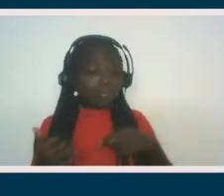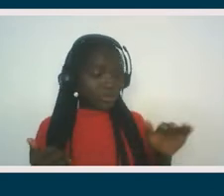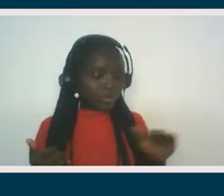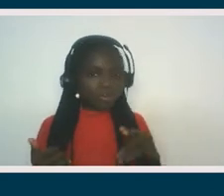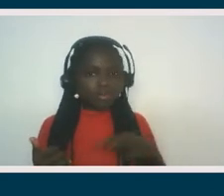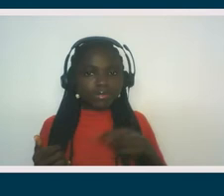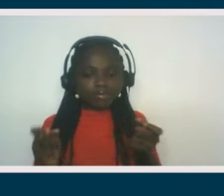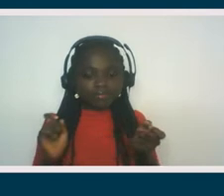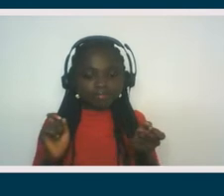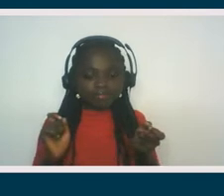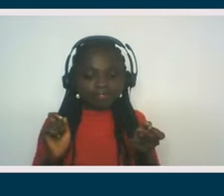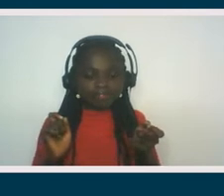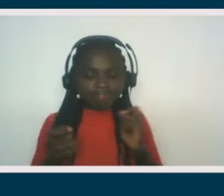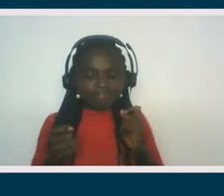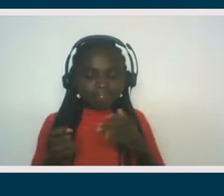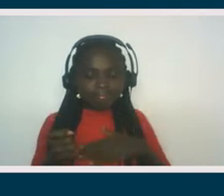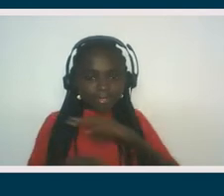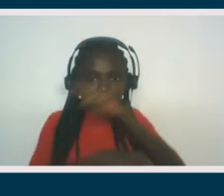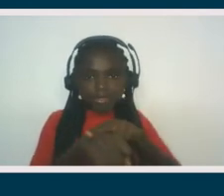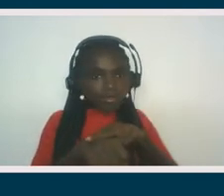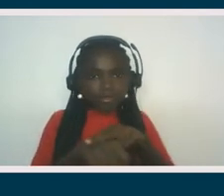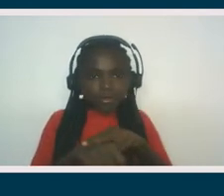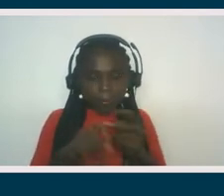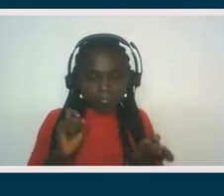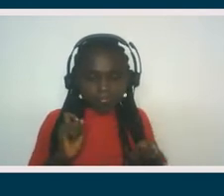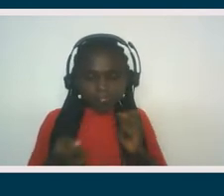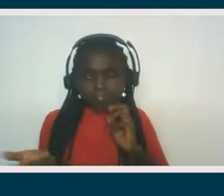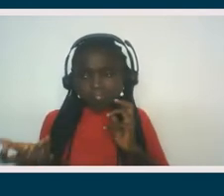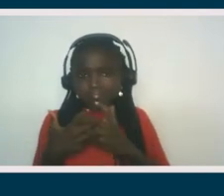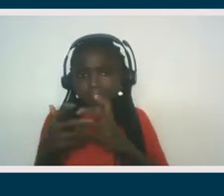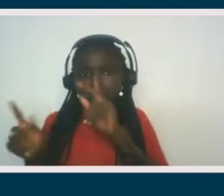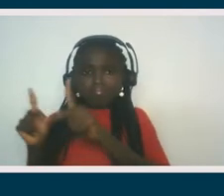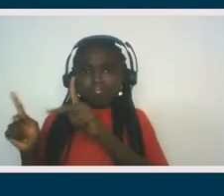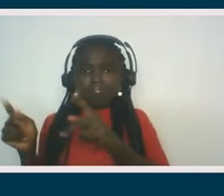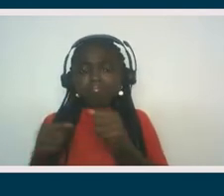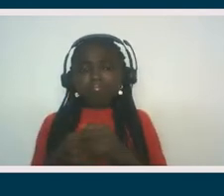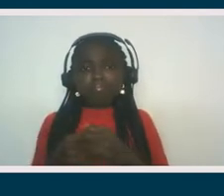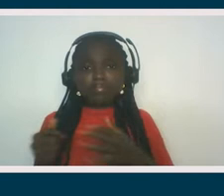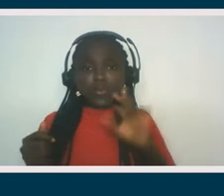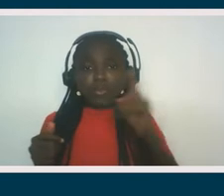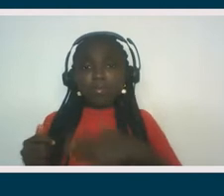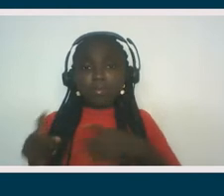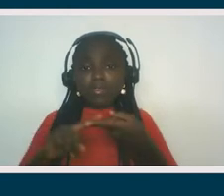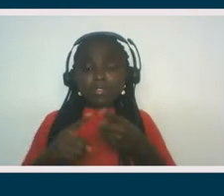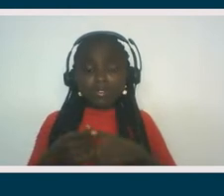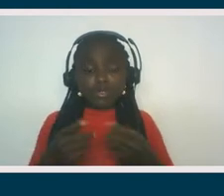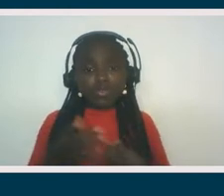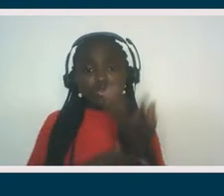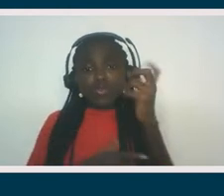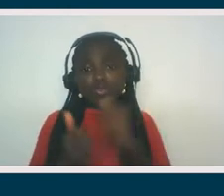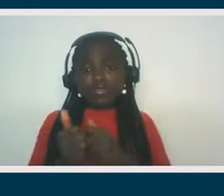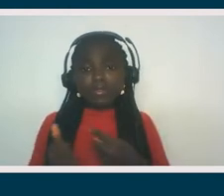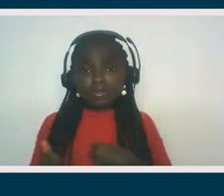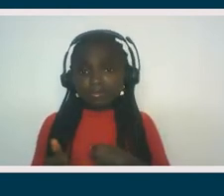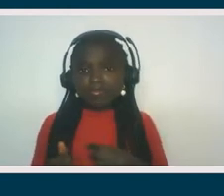because, uh, that's what we were taught. One of my friends is here and she grew up with me in Germany. were both, her parents were